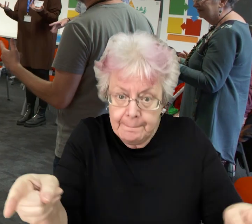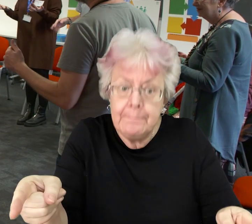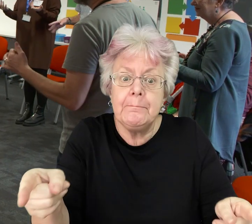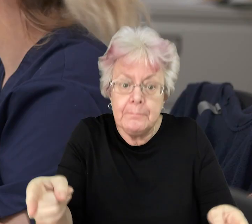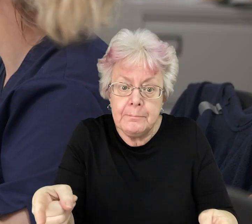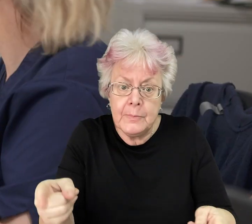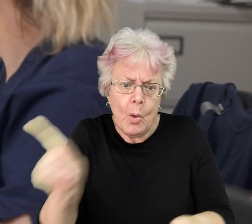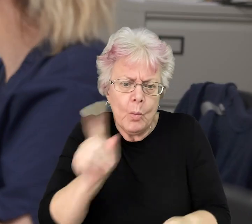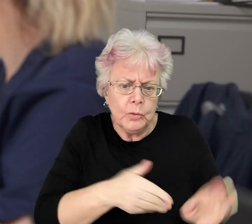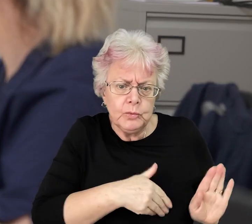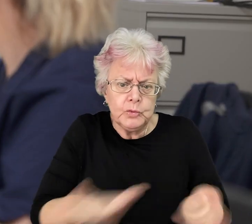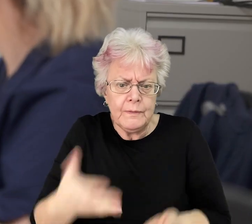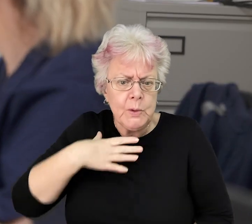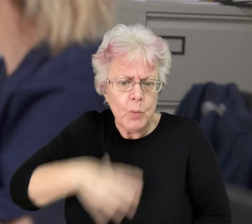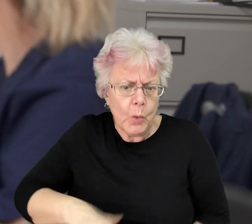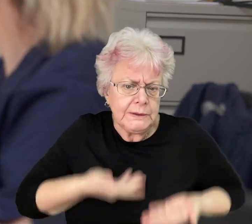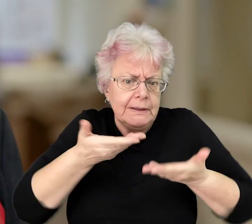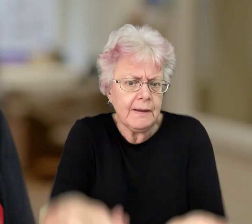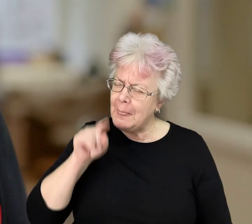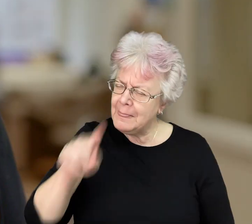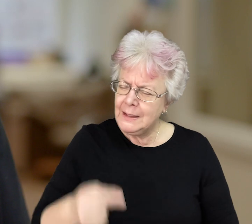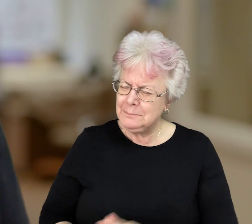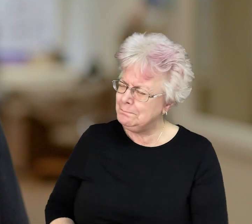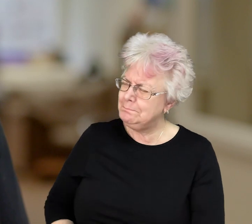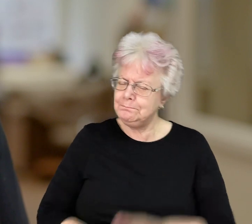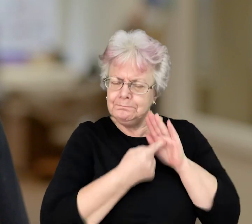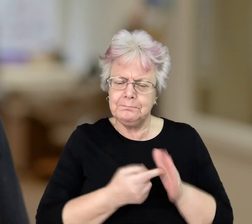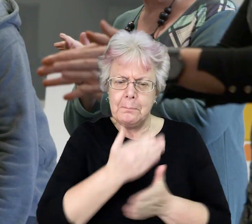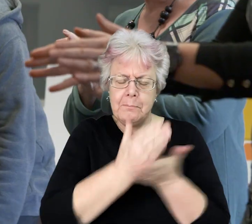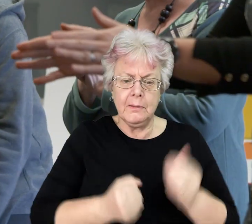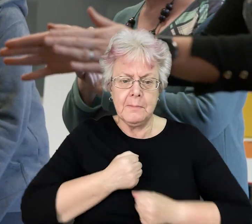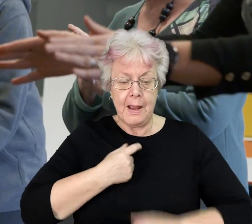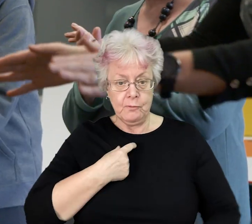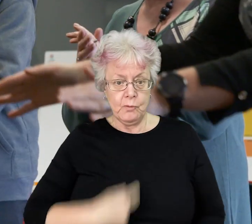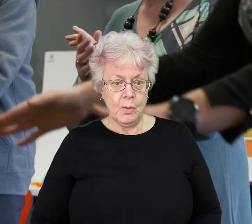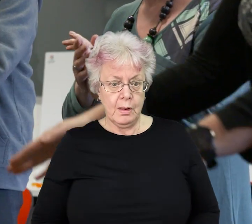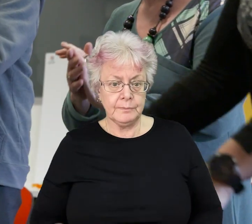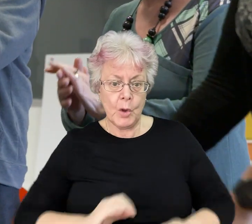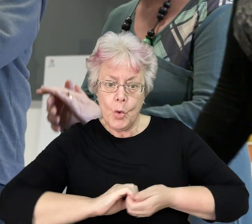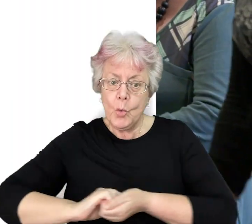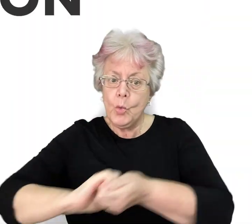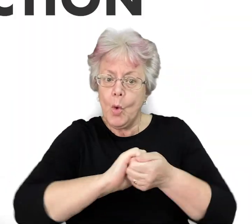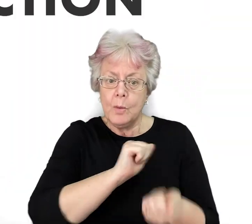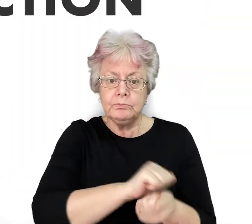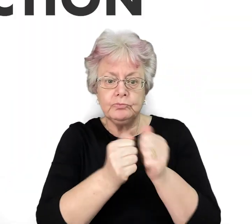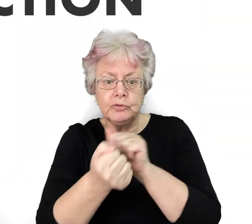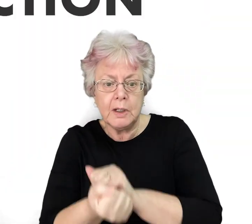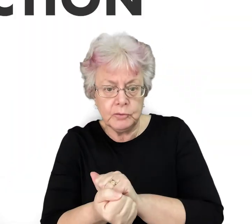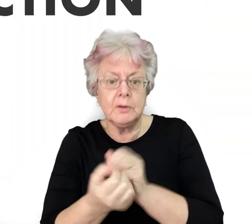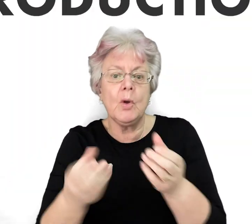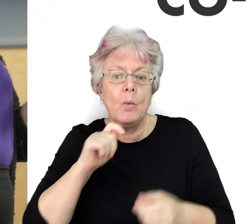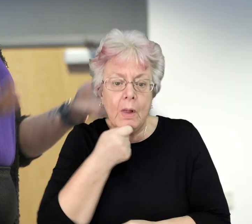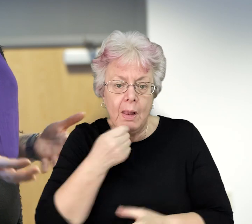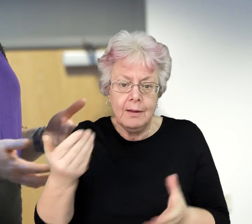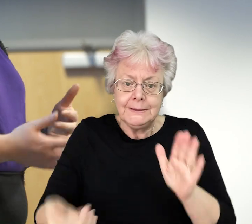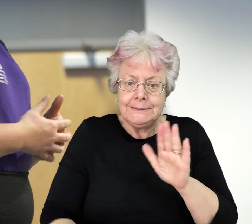listening to them and about what services they want delivered. That's the most important part of my role. Co-production will